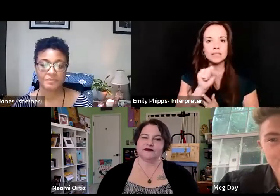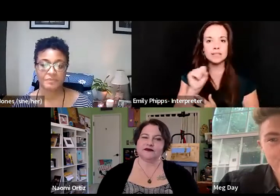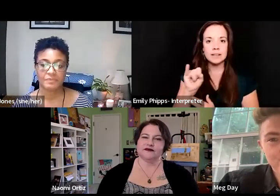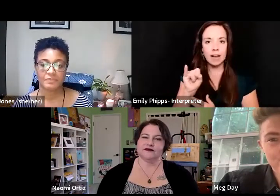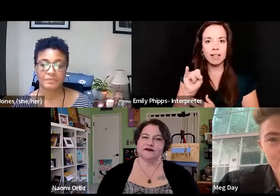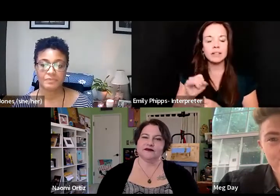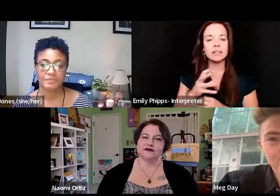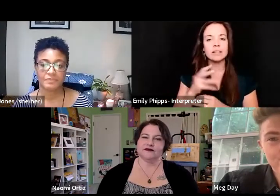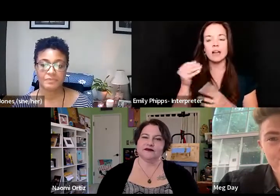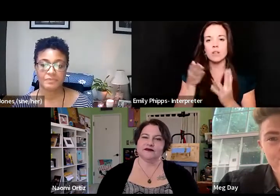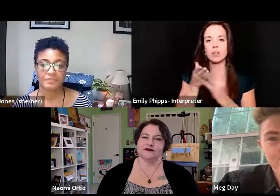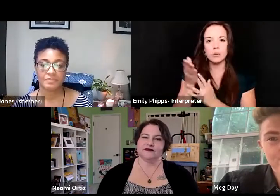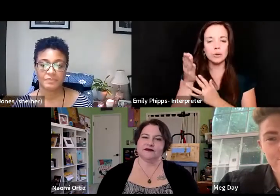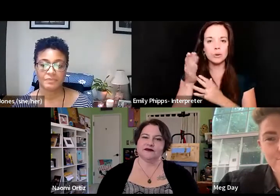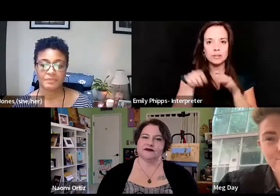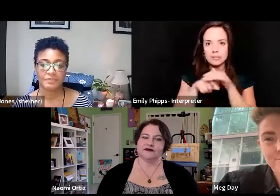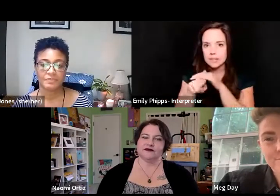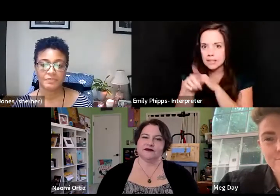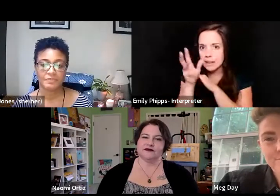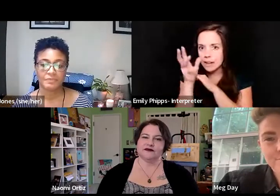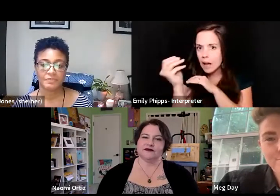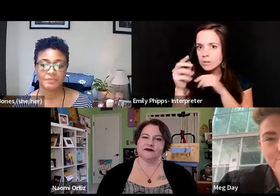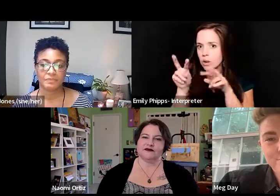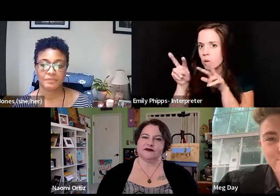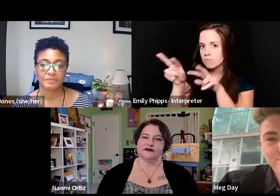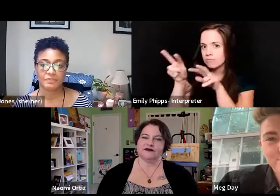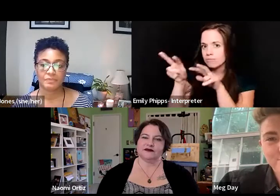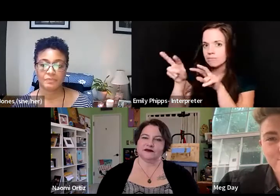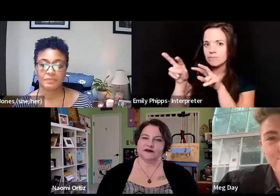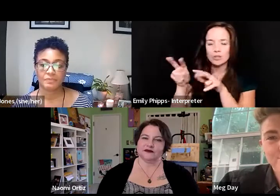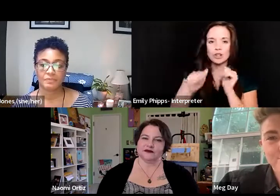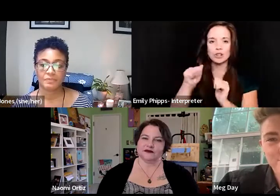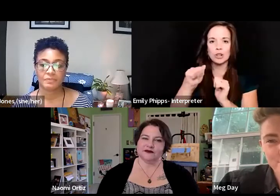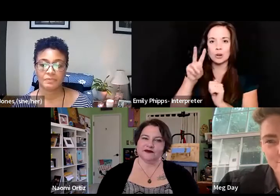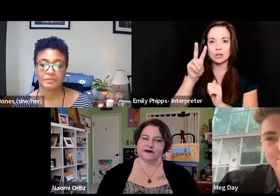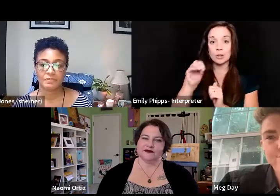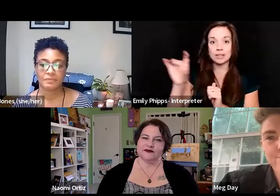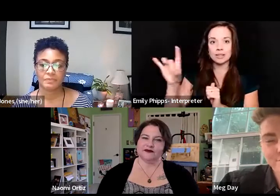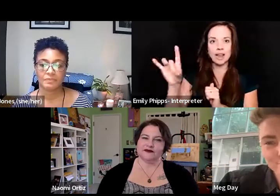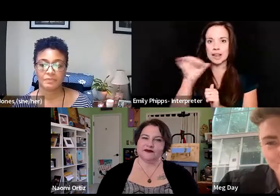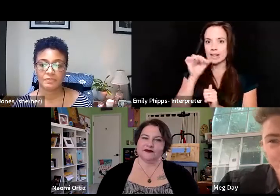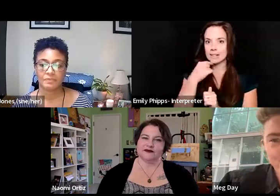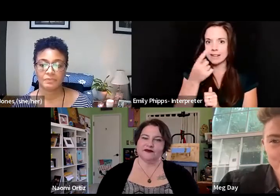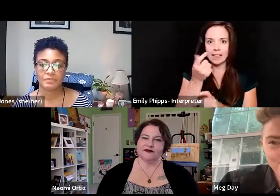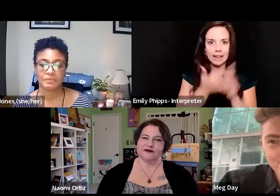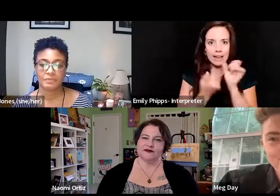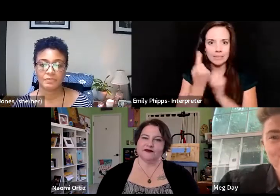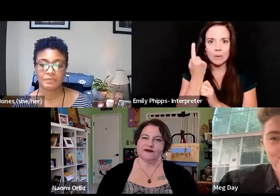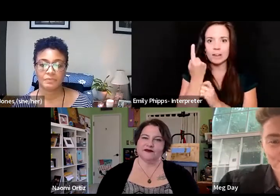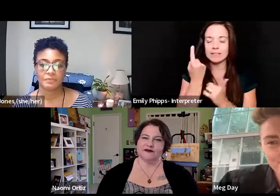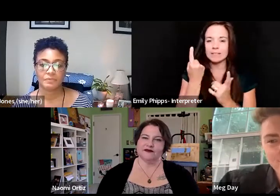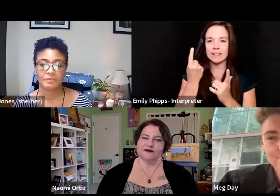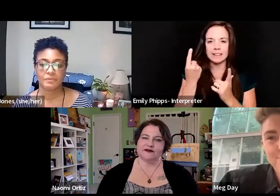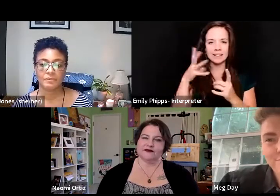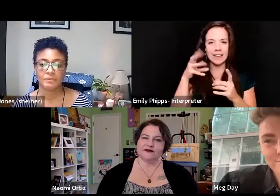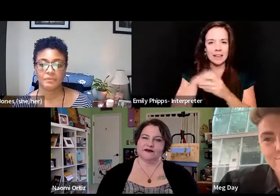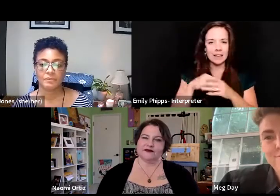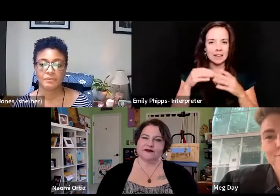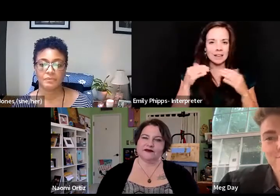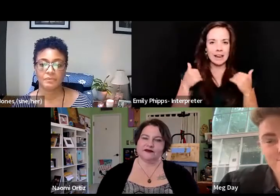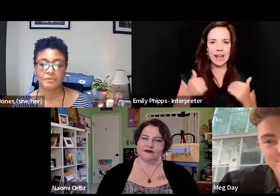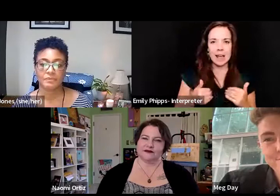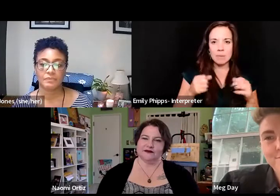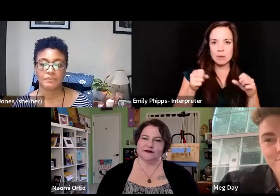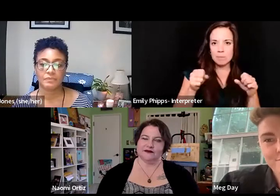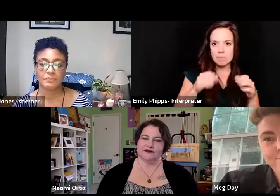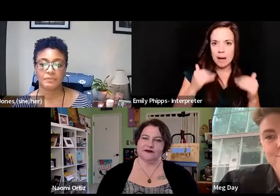sneaking out to go to their show in 2008 and not telling anybody in the very able bodied queer and trans people